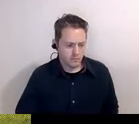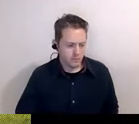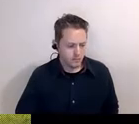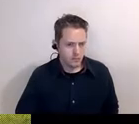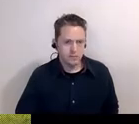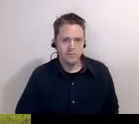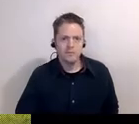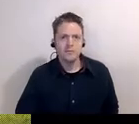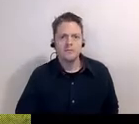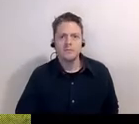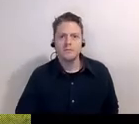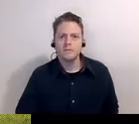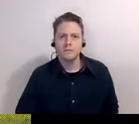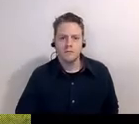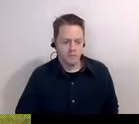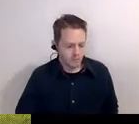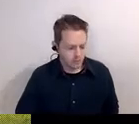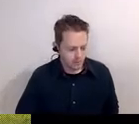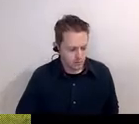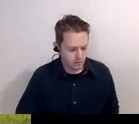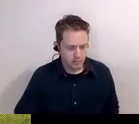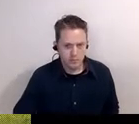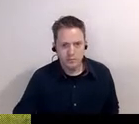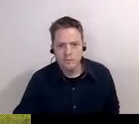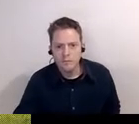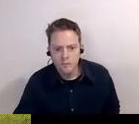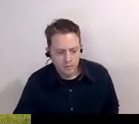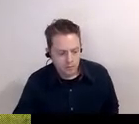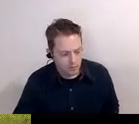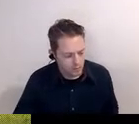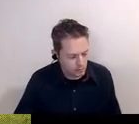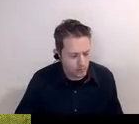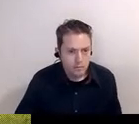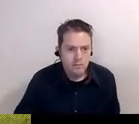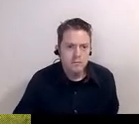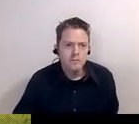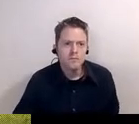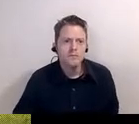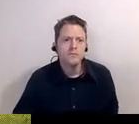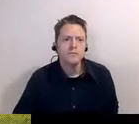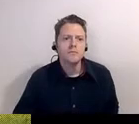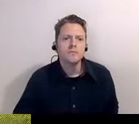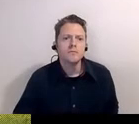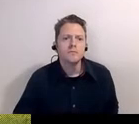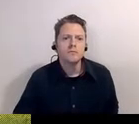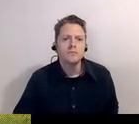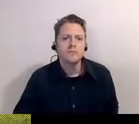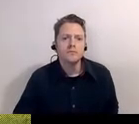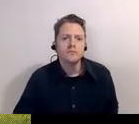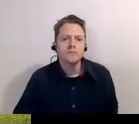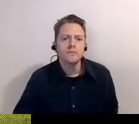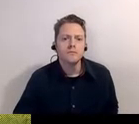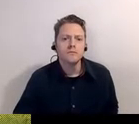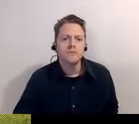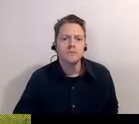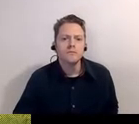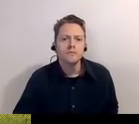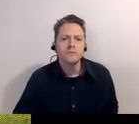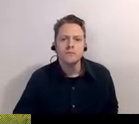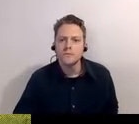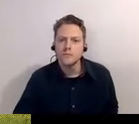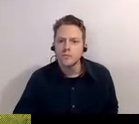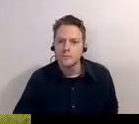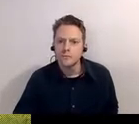for a nurse uh late leela thompson with a watts hillendale emblem on her headstone